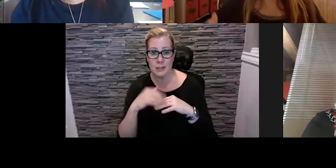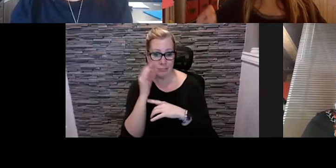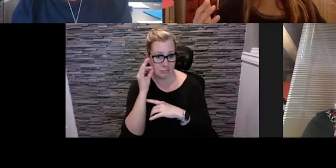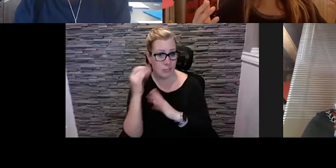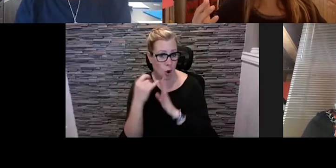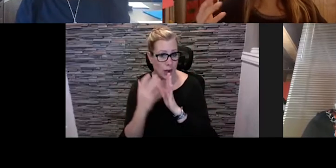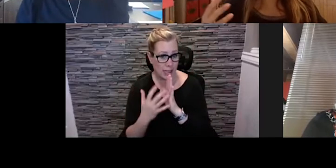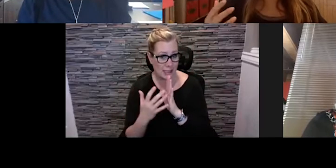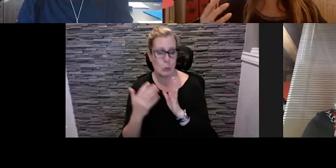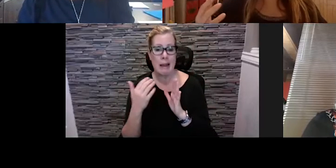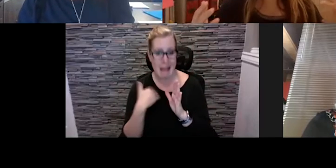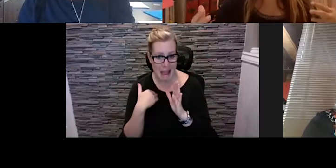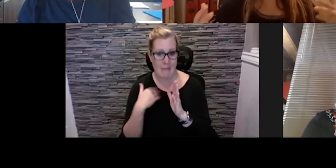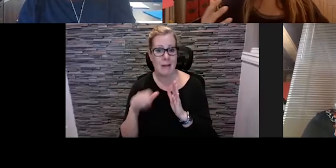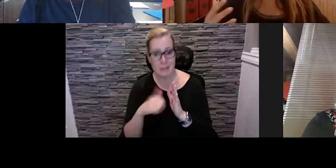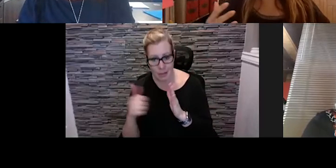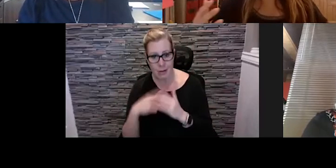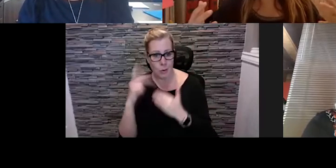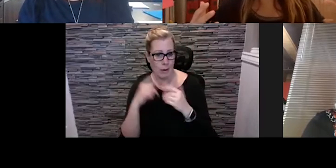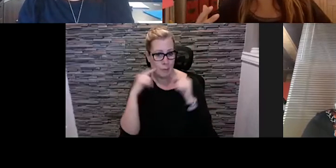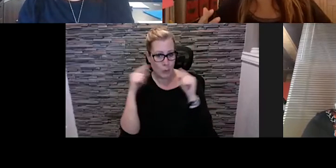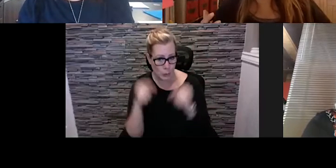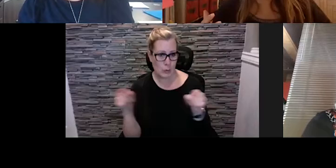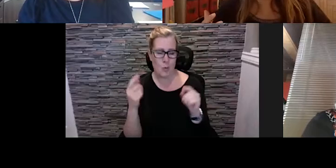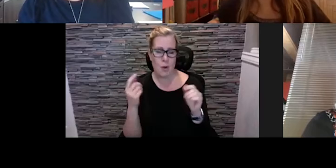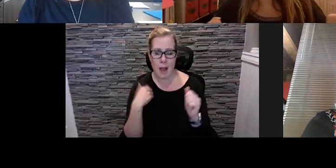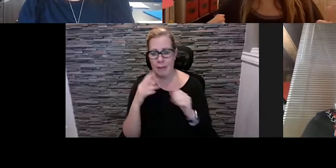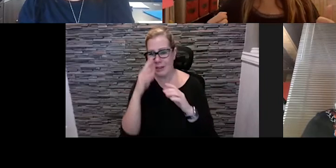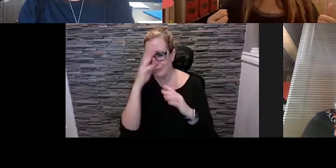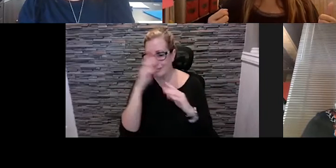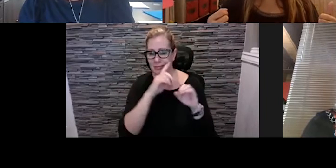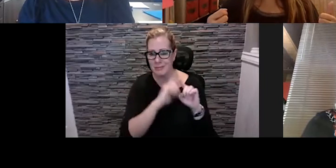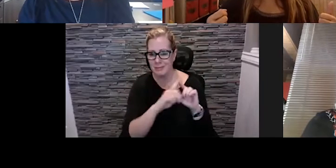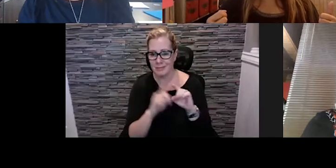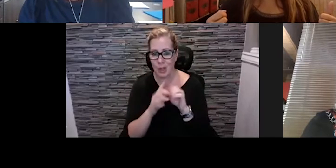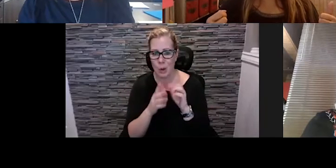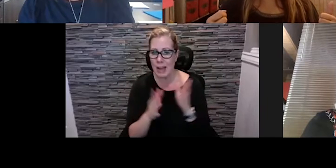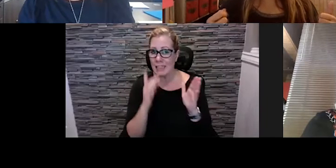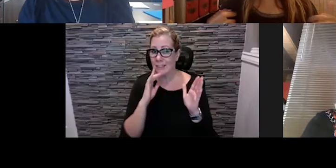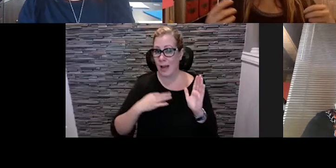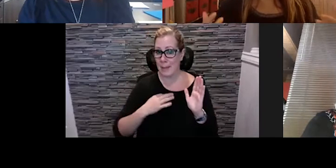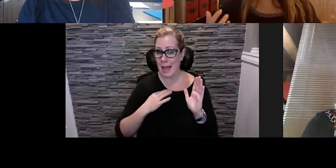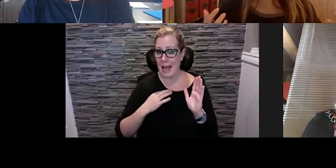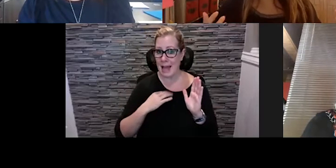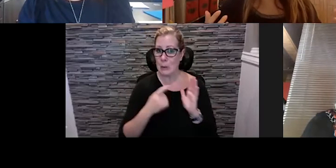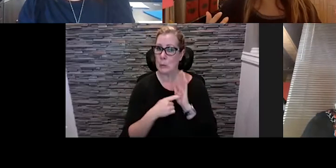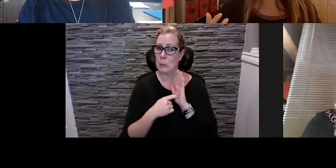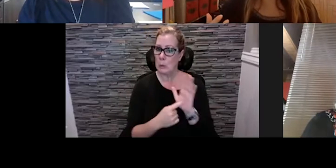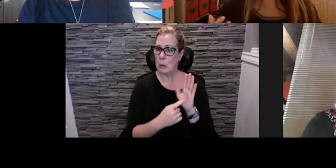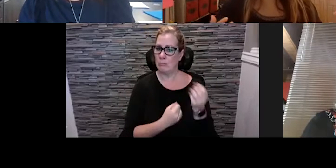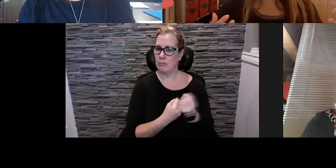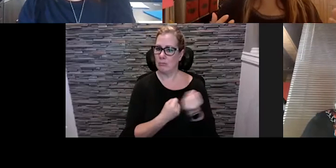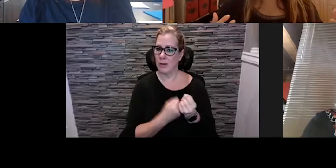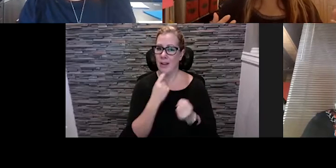program so we've tried to create a number of ways from a granting perspective